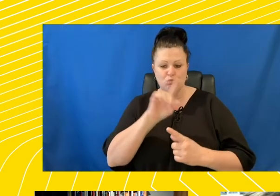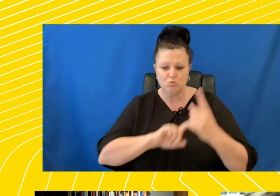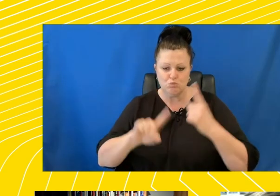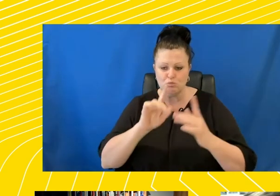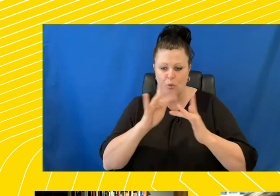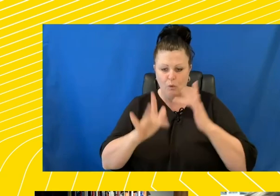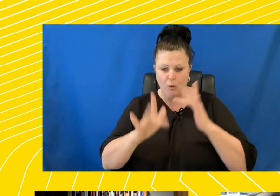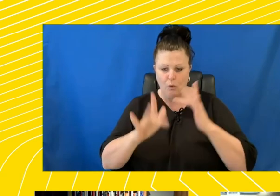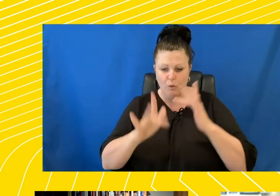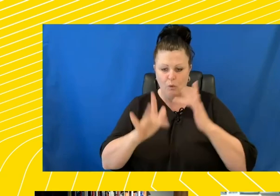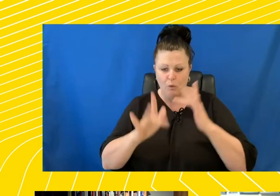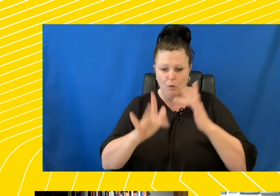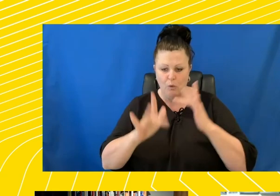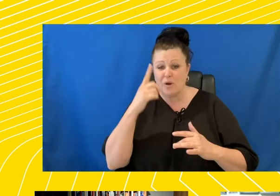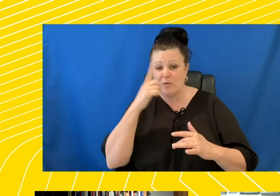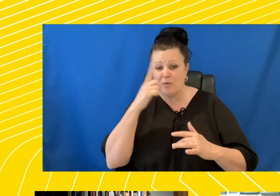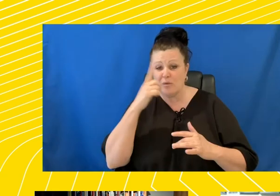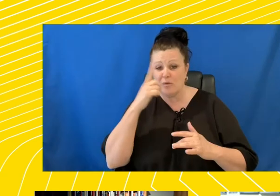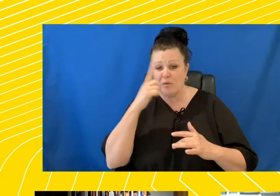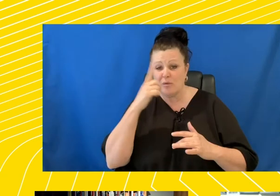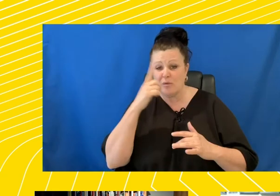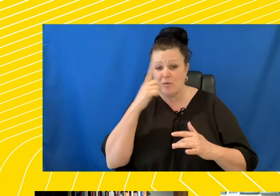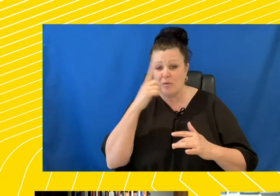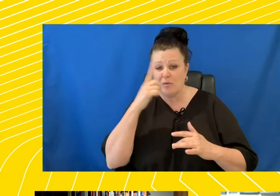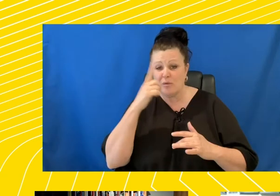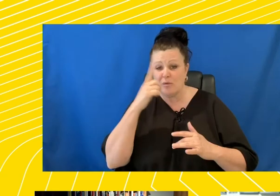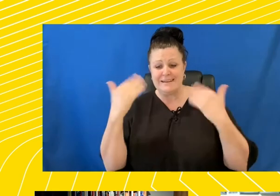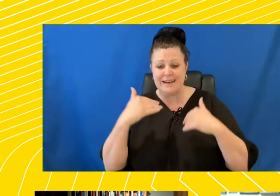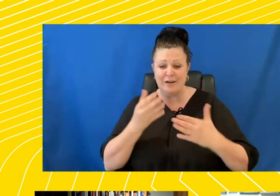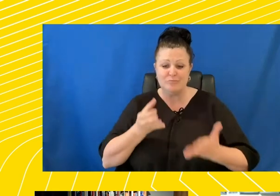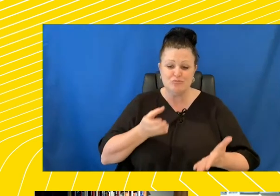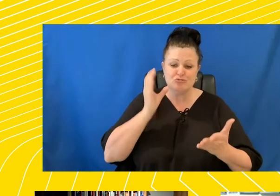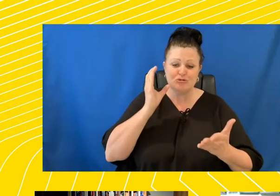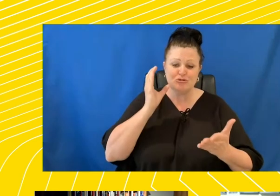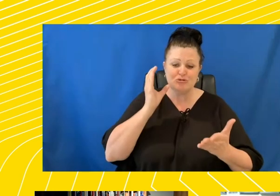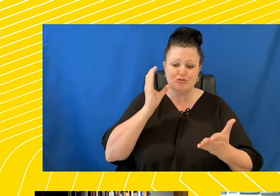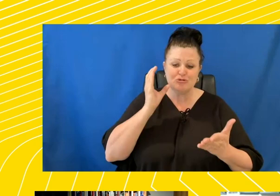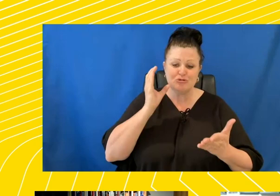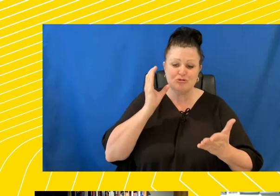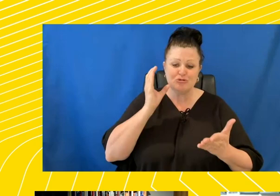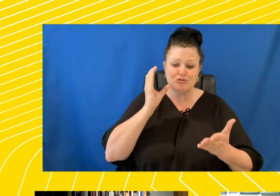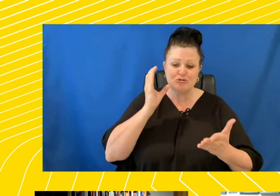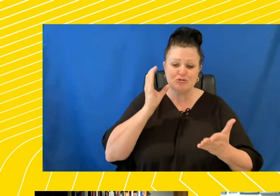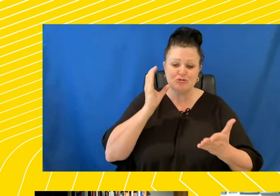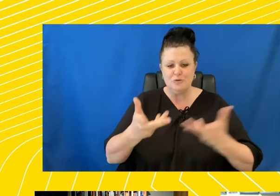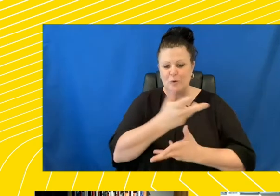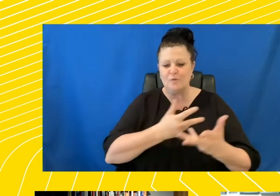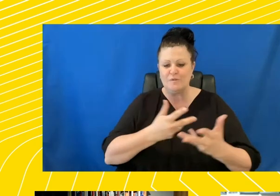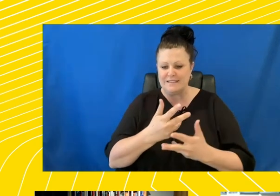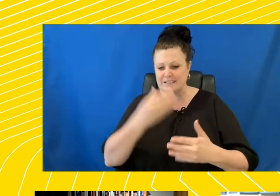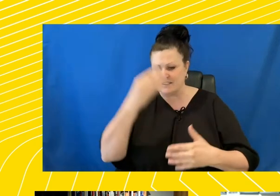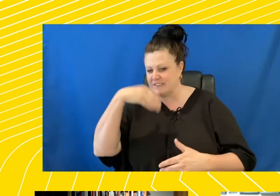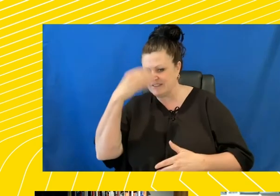join us for our drinks and nimbles, where we can continue the conversation in person.